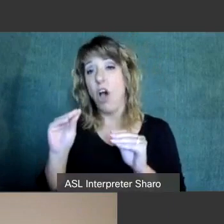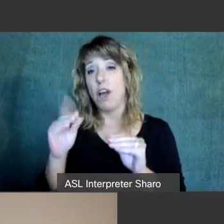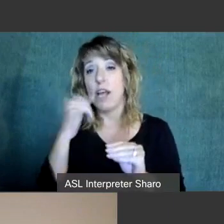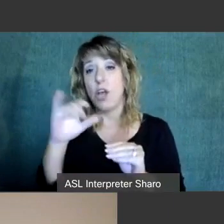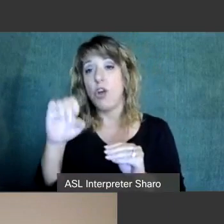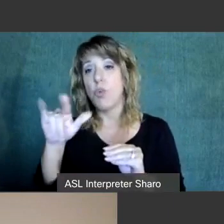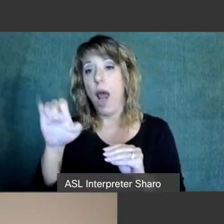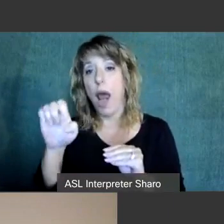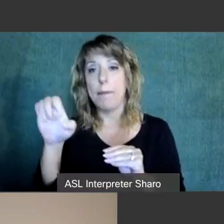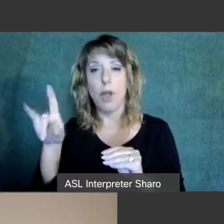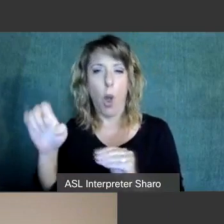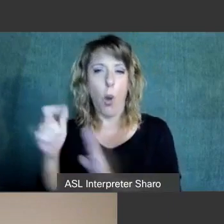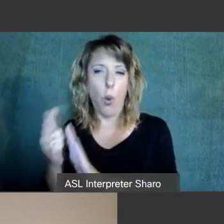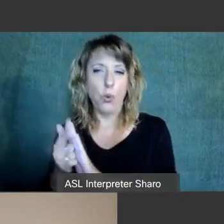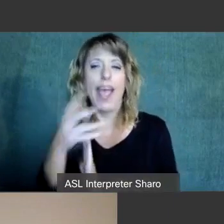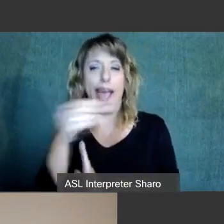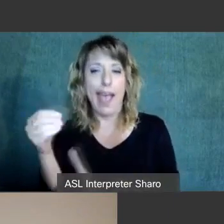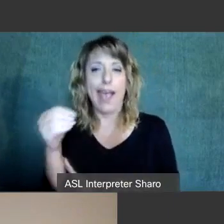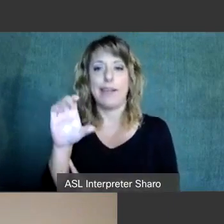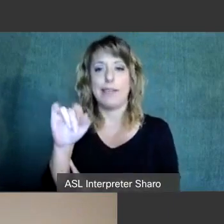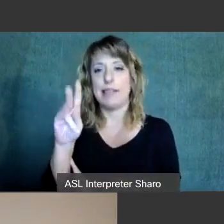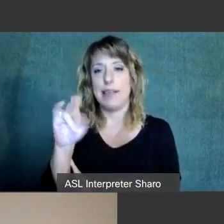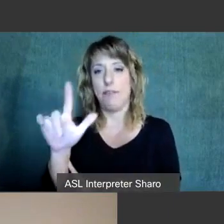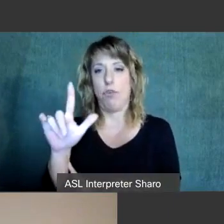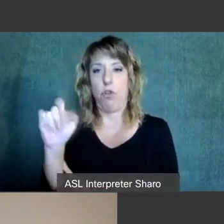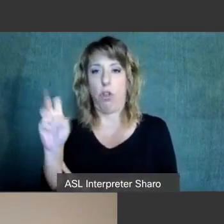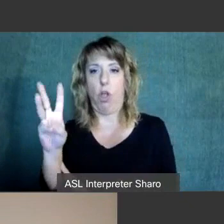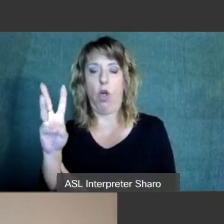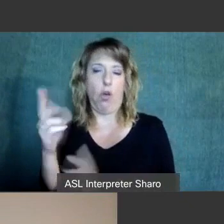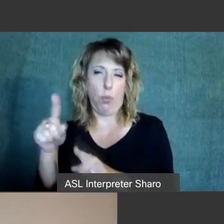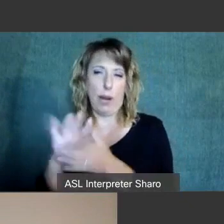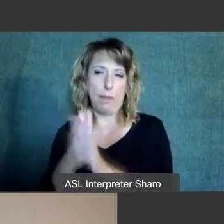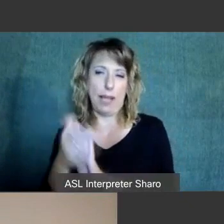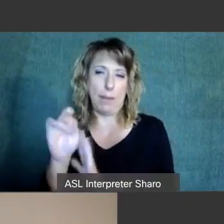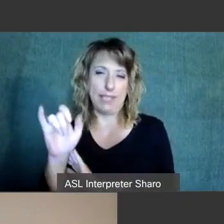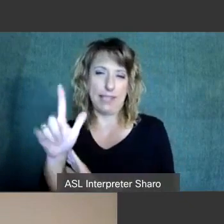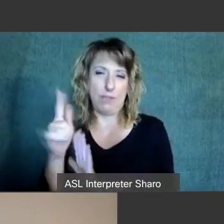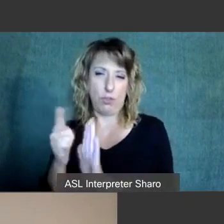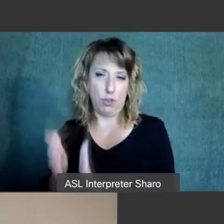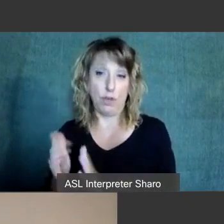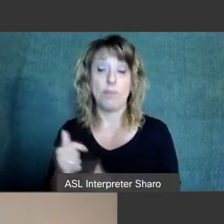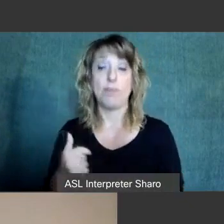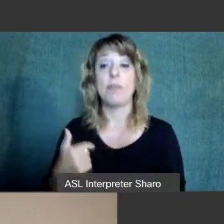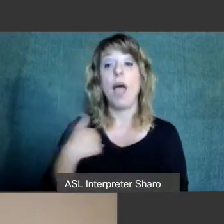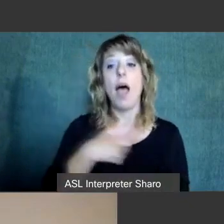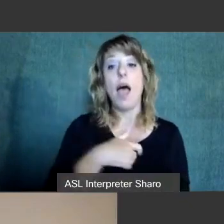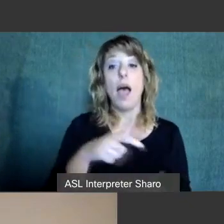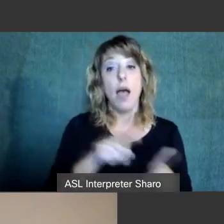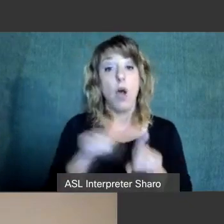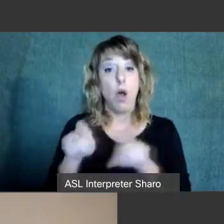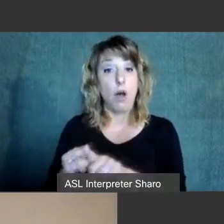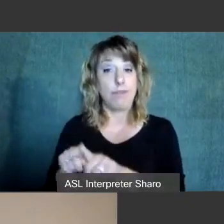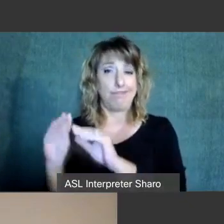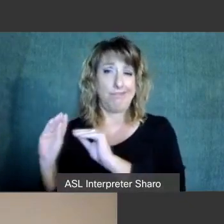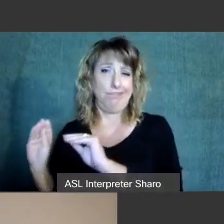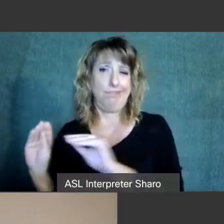as civil law when I became a civil attorney. I've also conducted numerous insurance